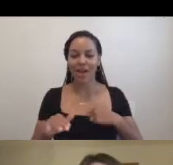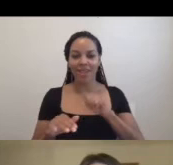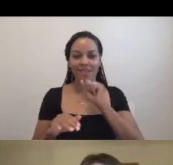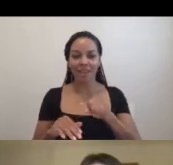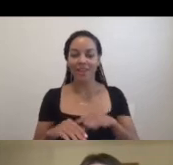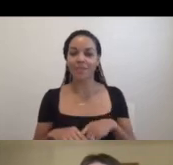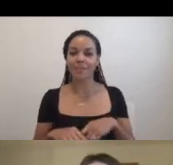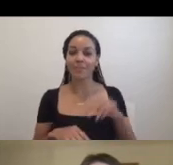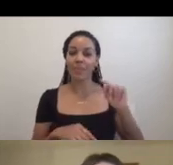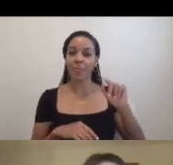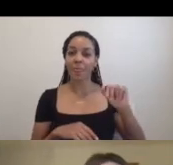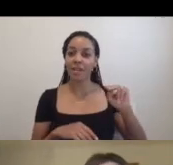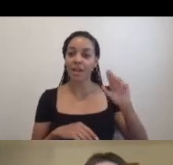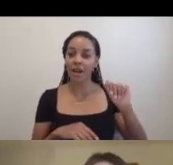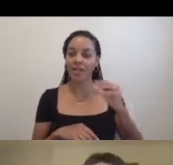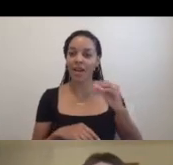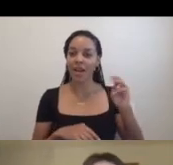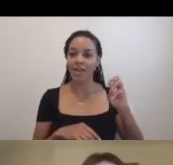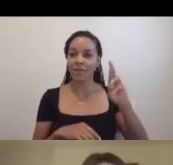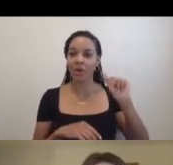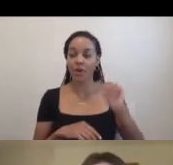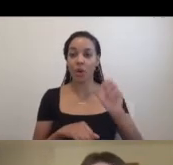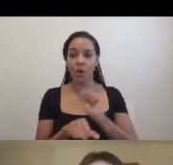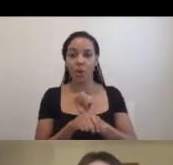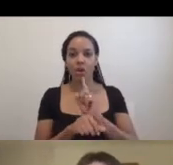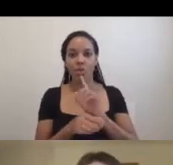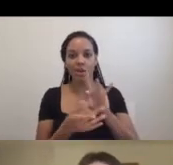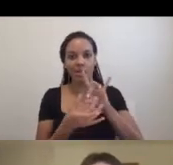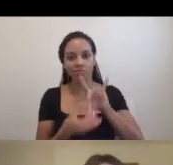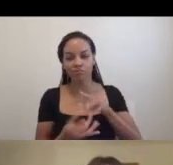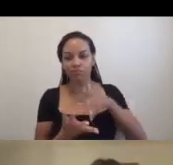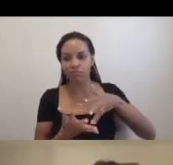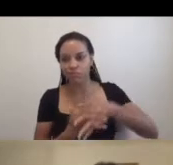Canziani, whose work is deeply entwined with residencies. Thank you.